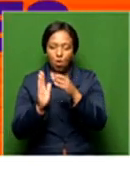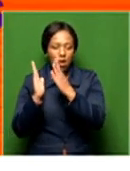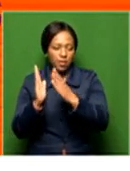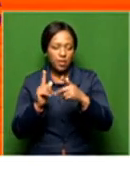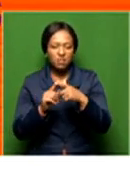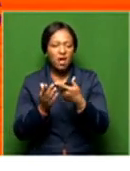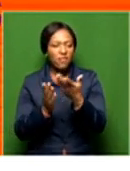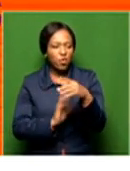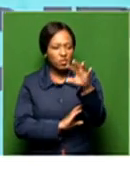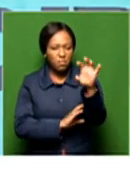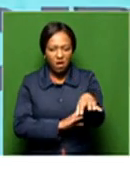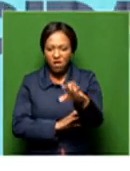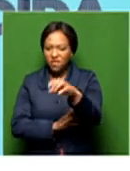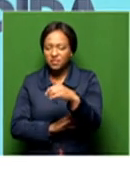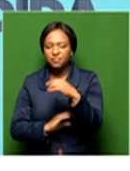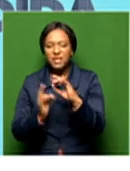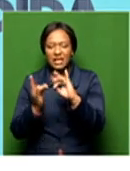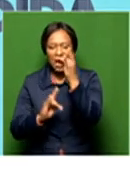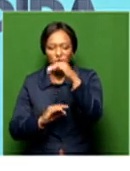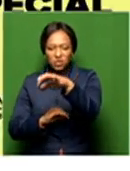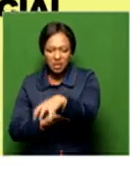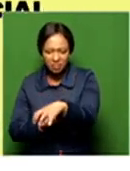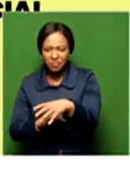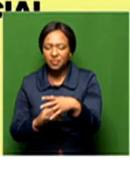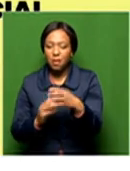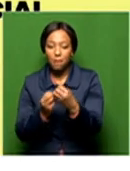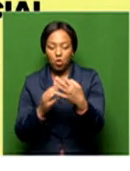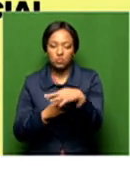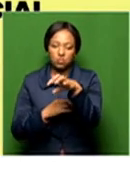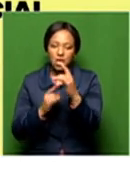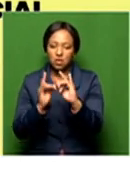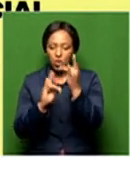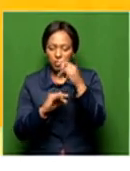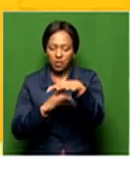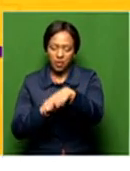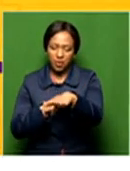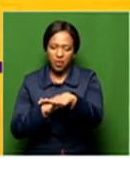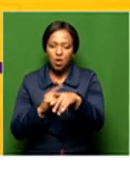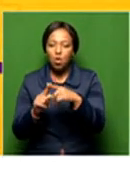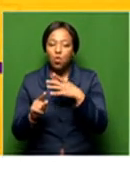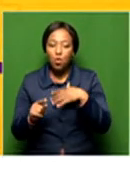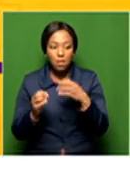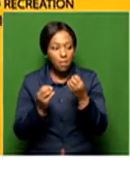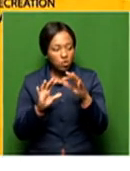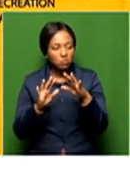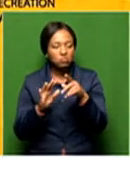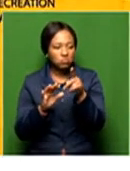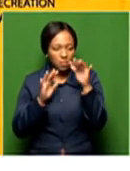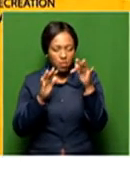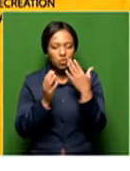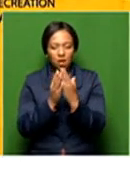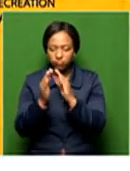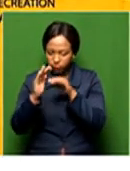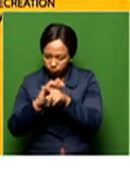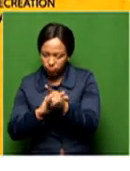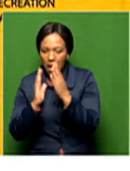They're located in townships in the main, because that's where we want to focus on getting people to be able to access books. We